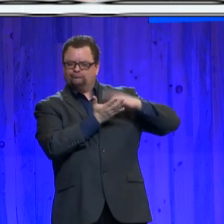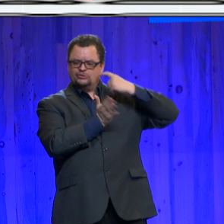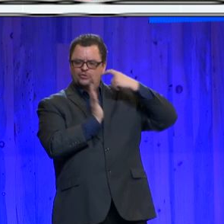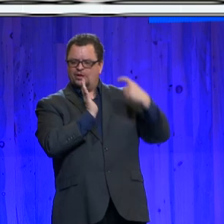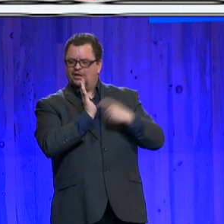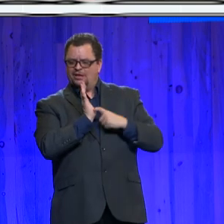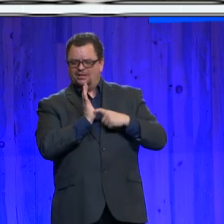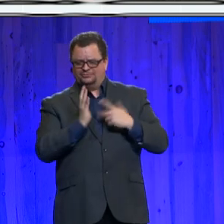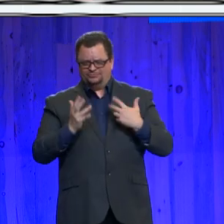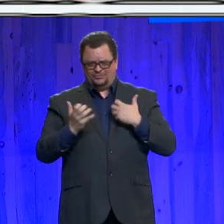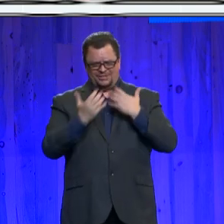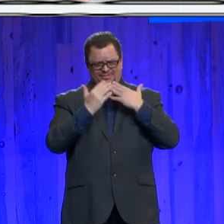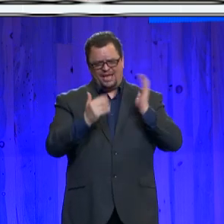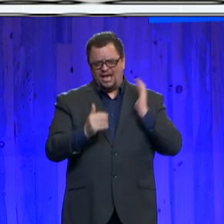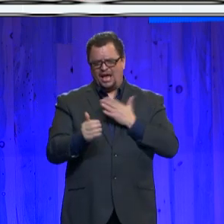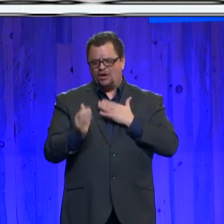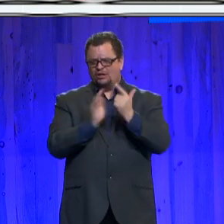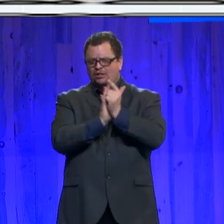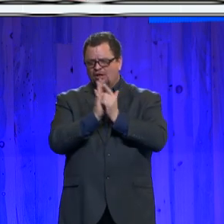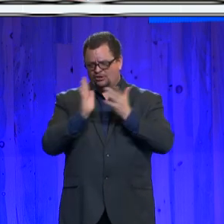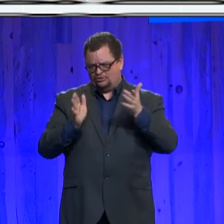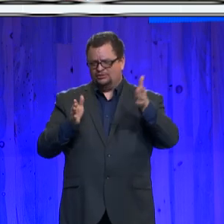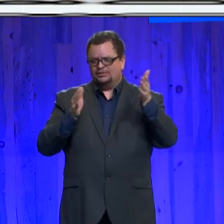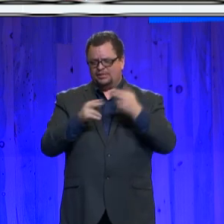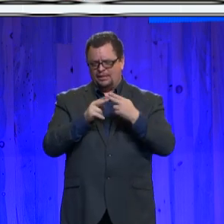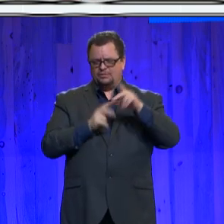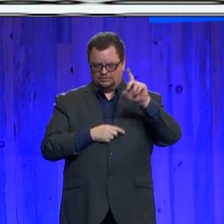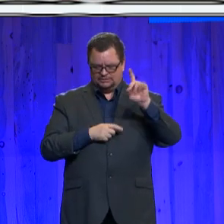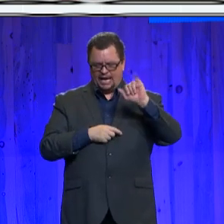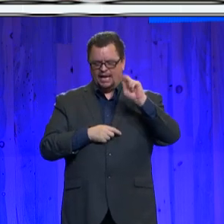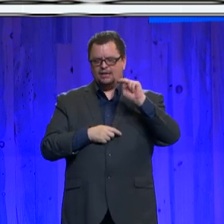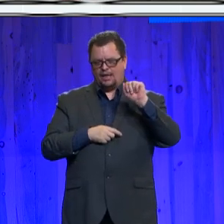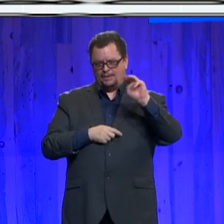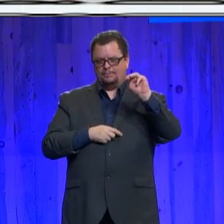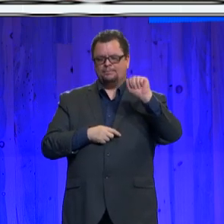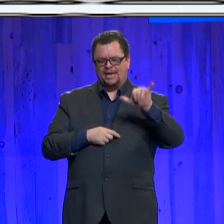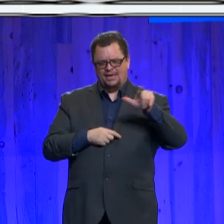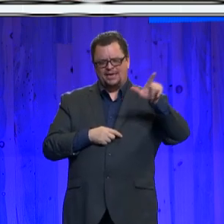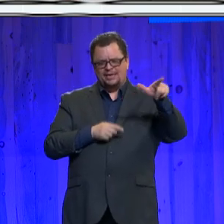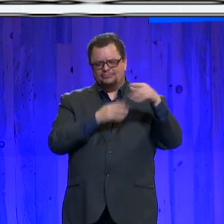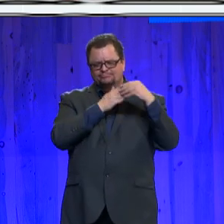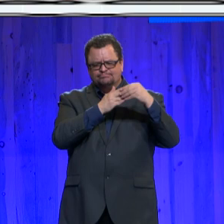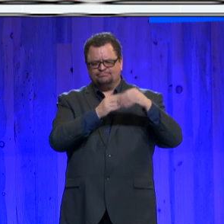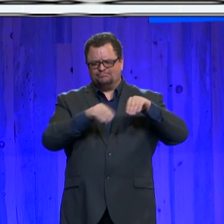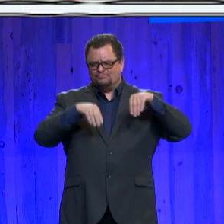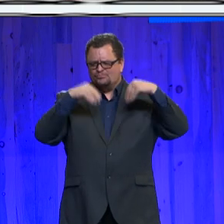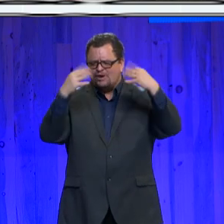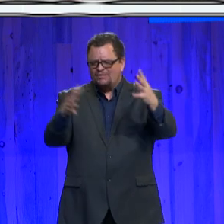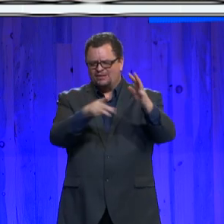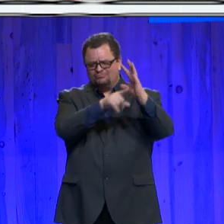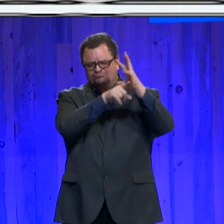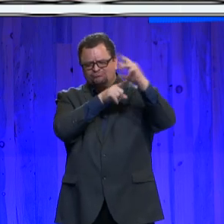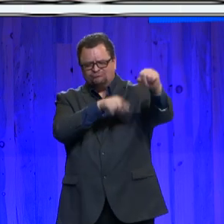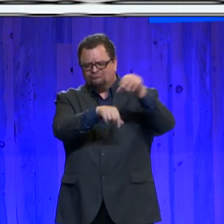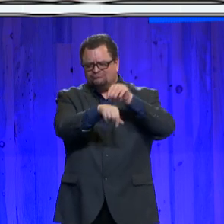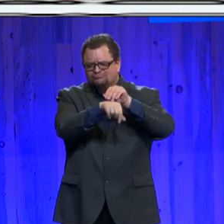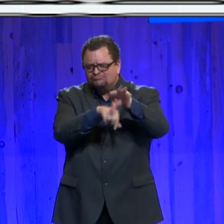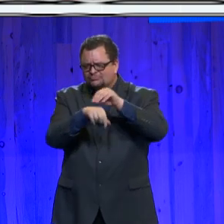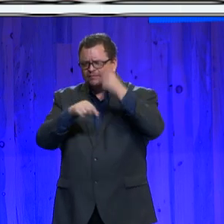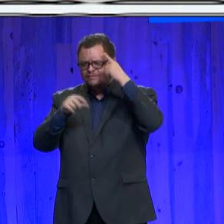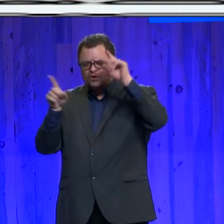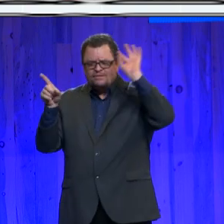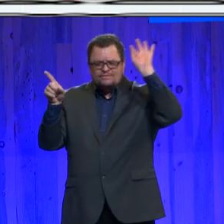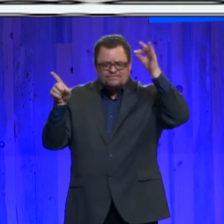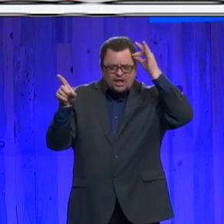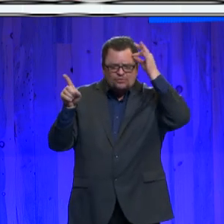county attorney, Diana May, and her team who provide outstanding counsel on federal and state law and protect your